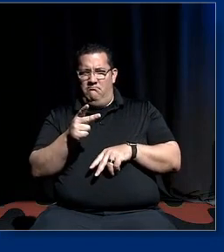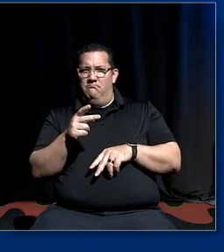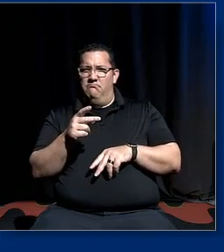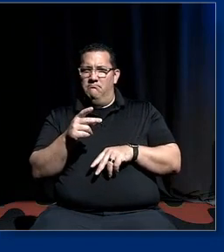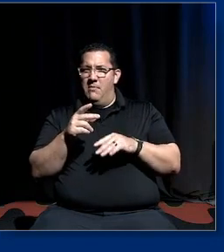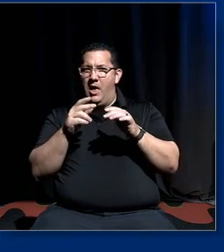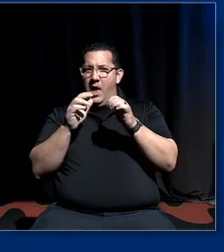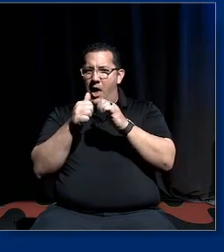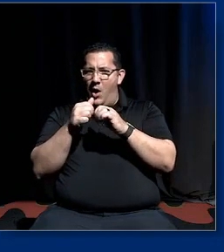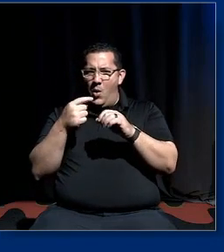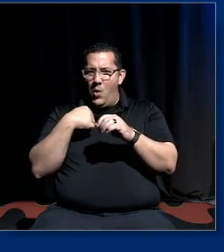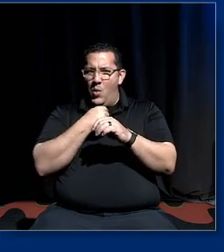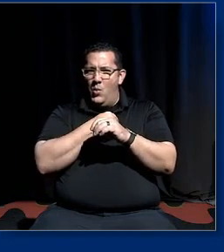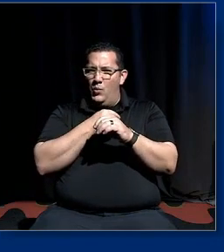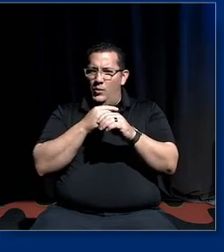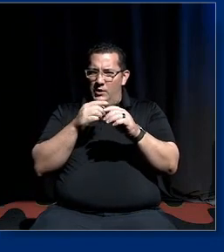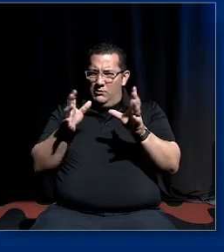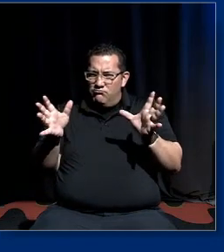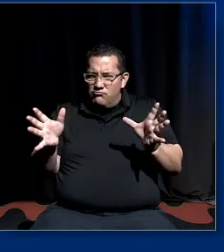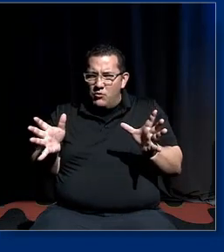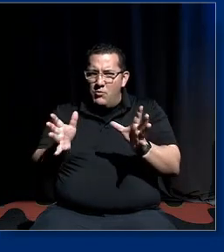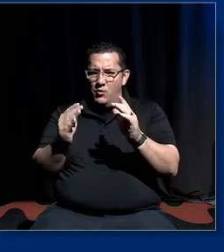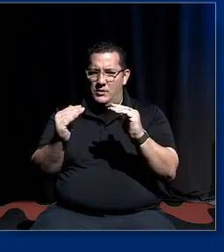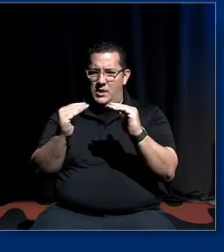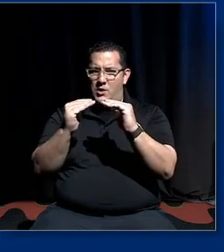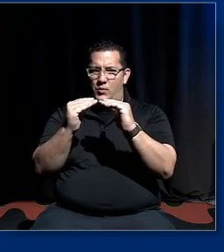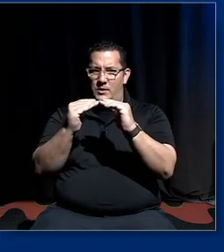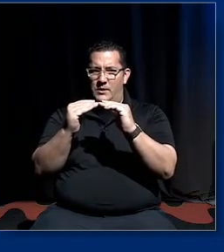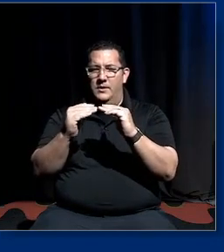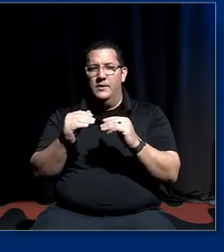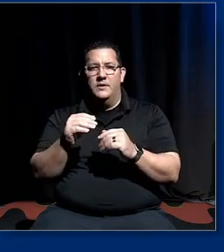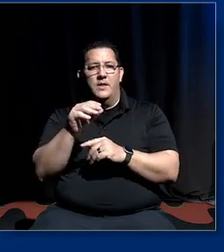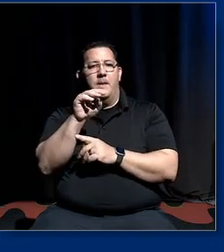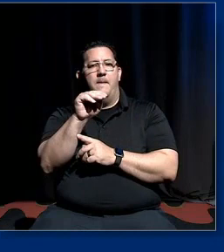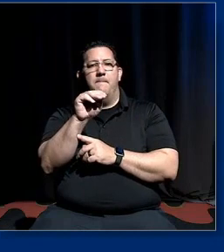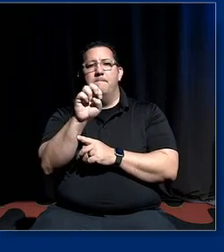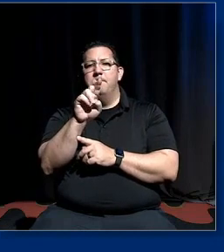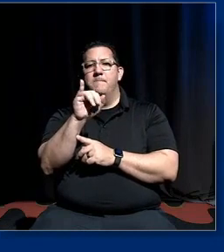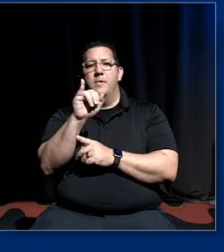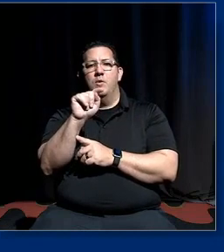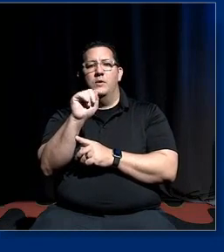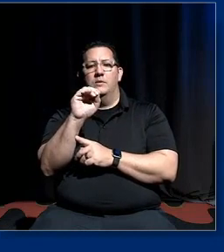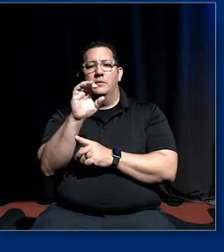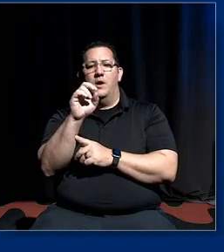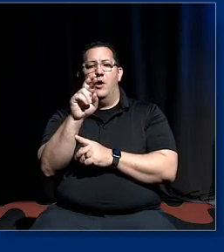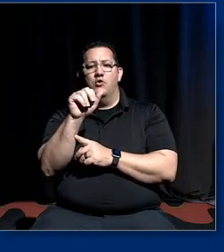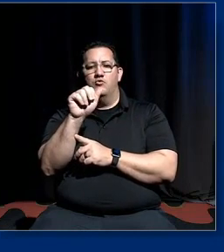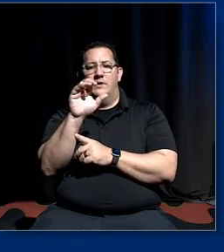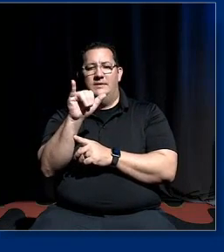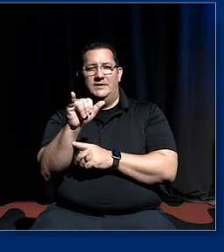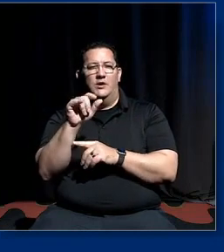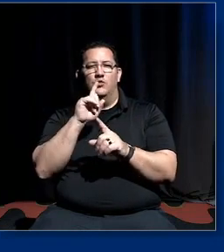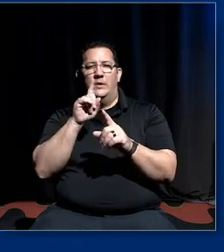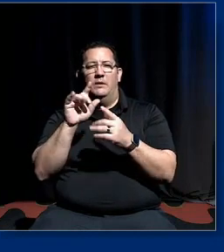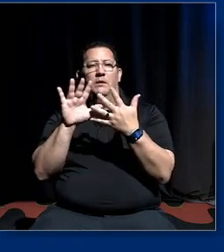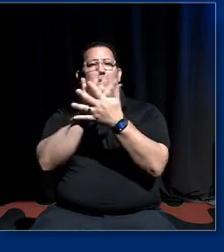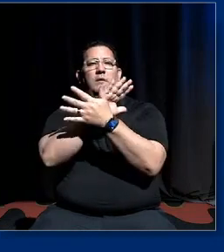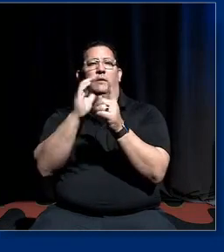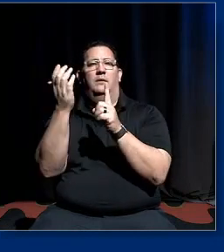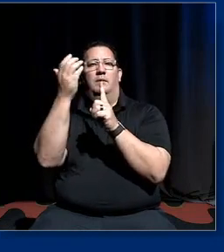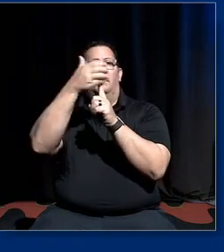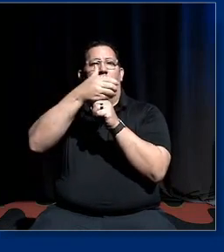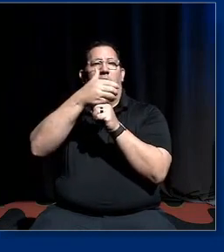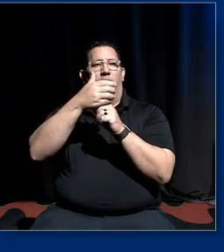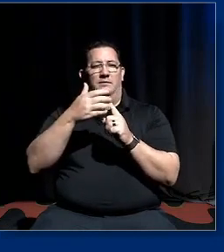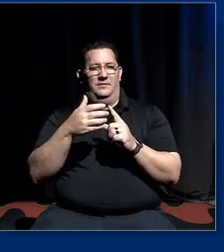promote equity so the idea of the meritocracy actually being a camouflage um for the racist status